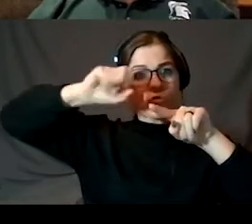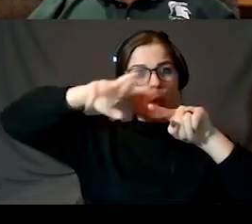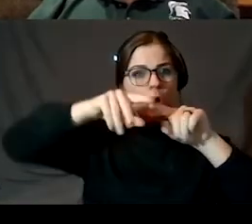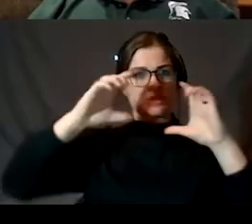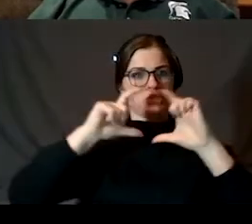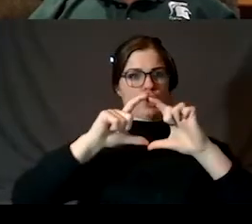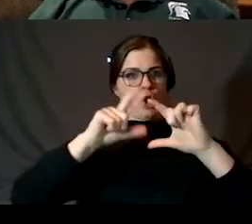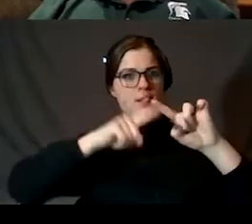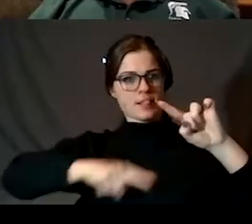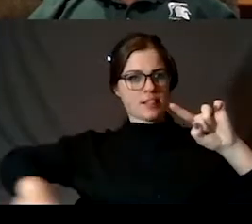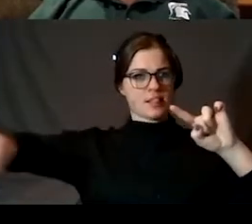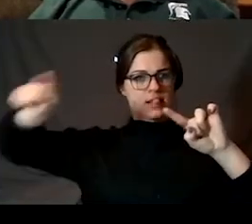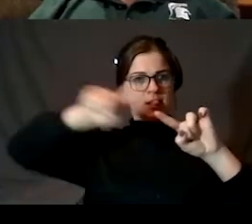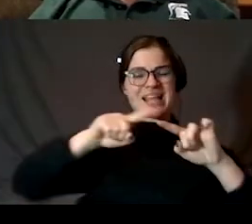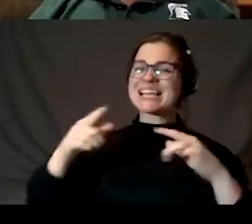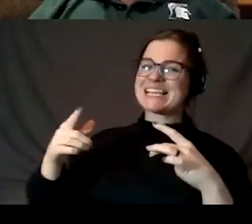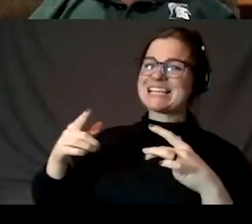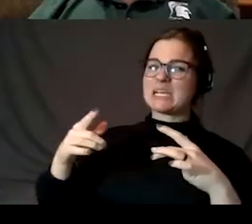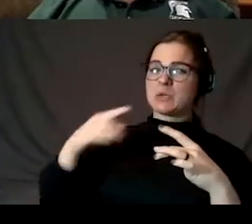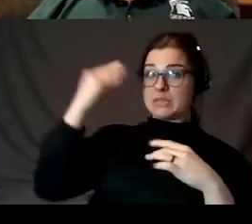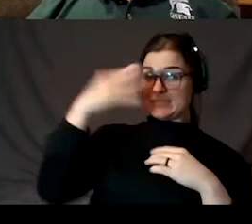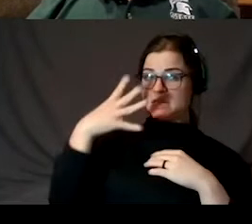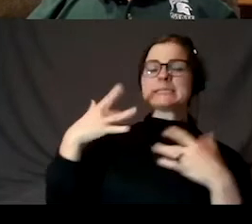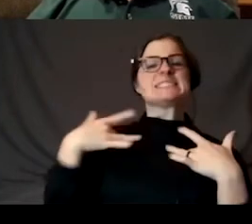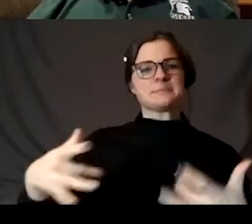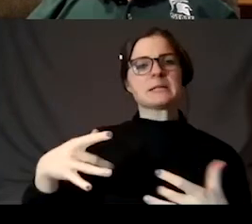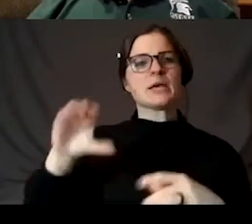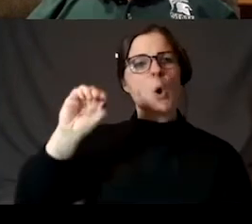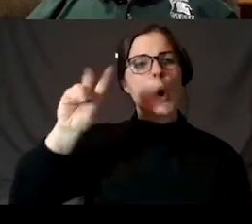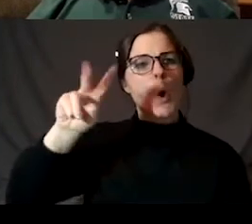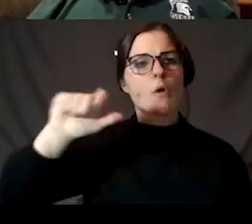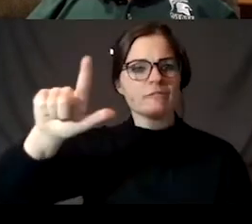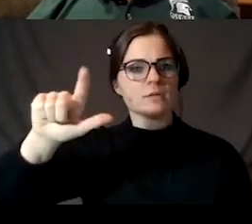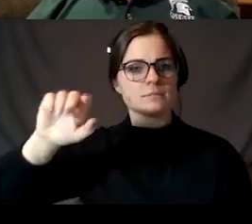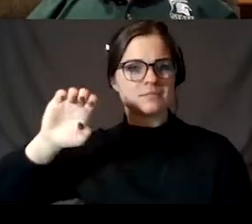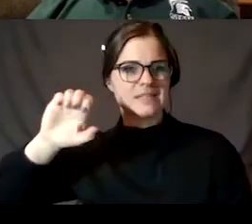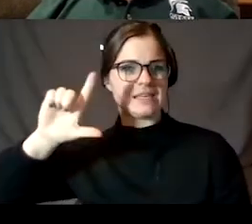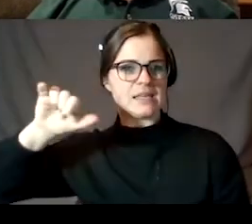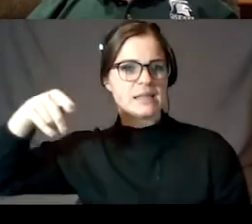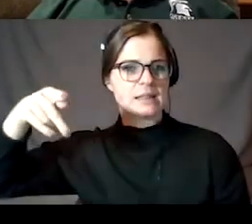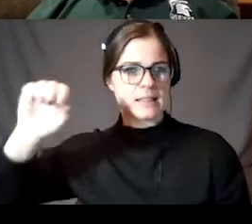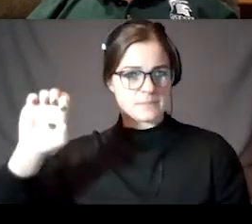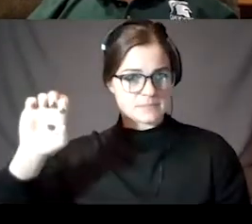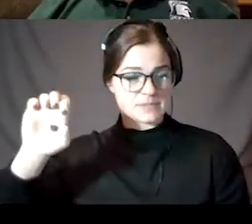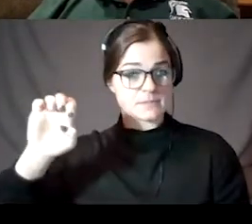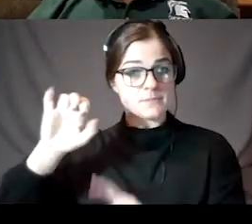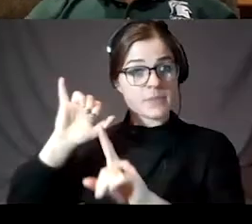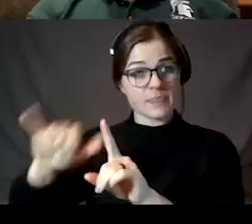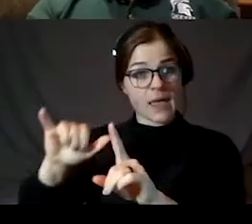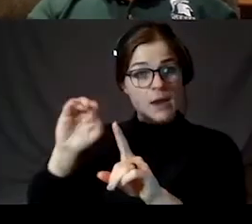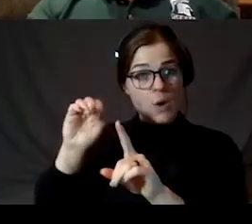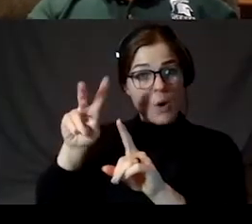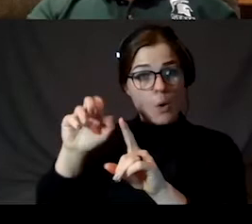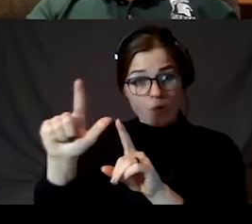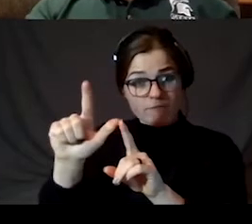the sun in something closer to an oval. It's an ellipse. However, for most planets, that oval or ellipse